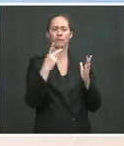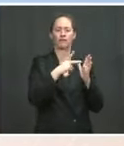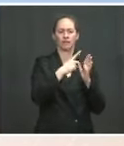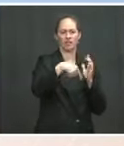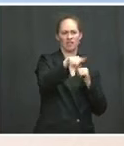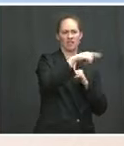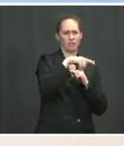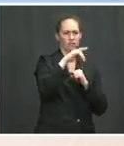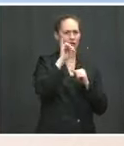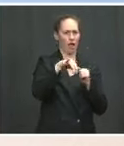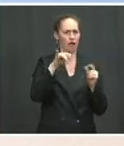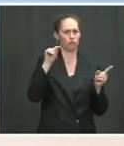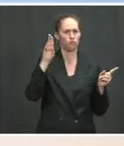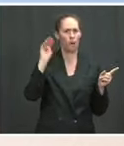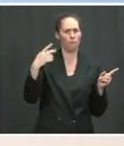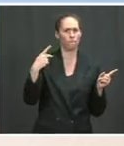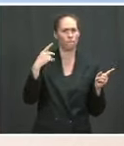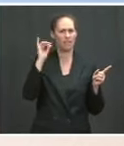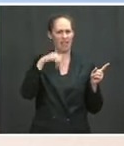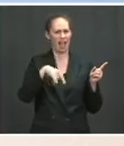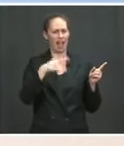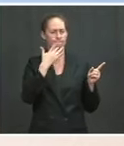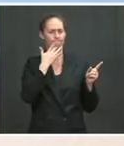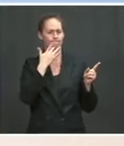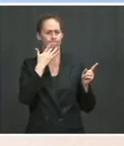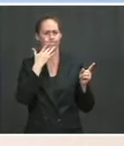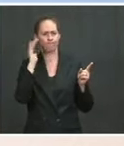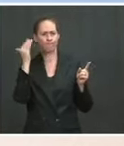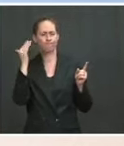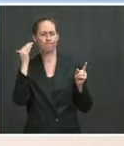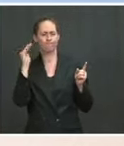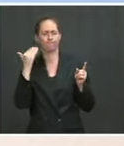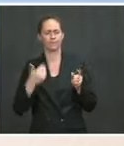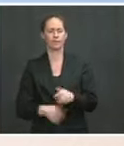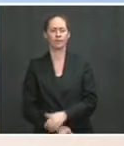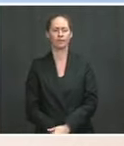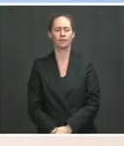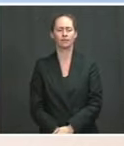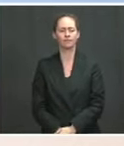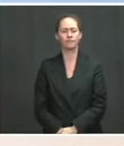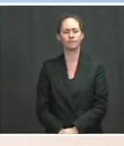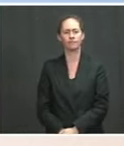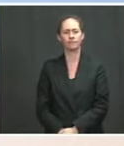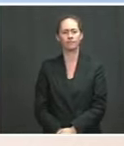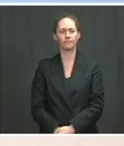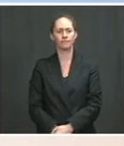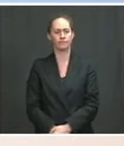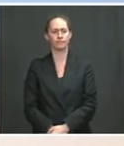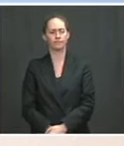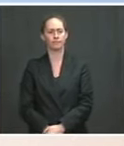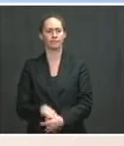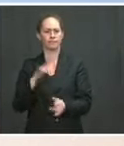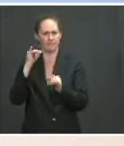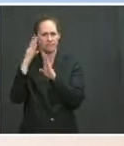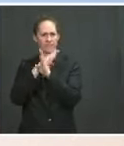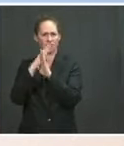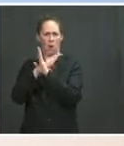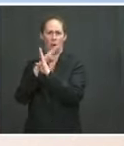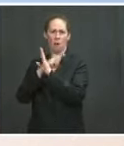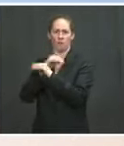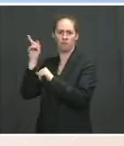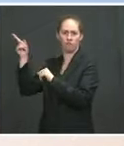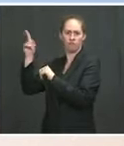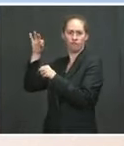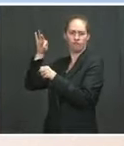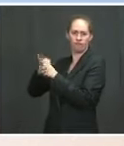the run-up to when Congress certified President Biden's victory. This is what a lot of scholars are